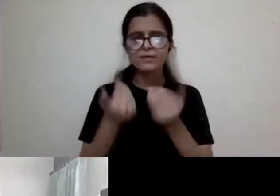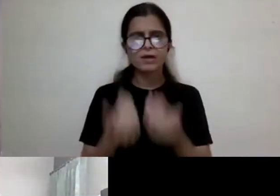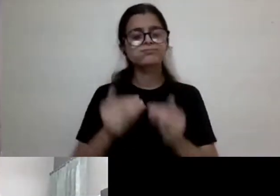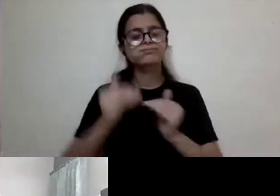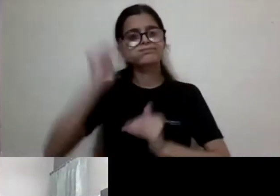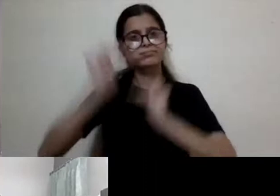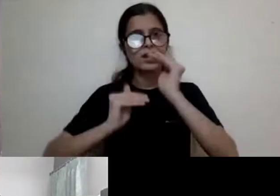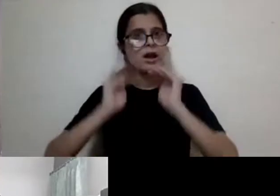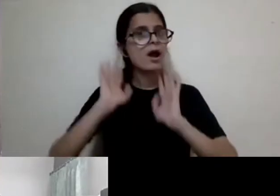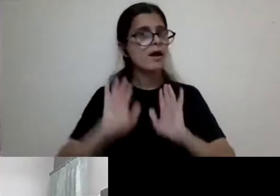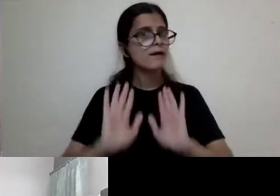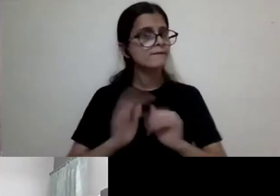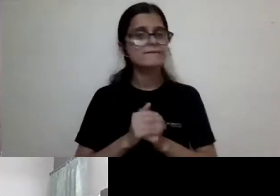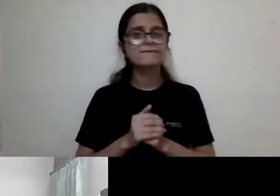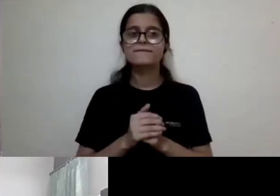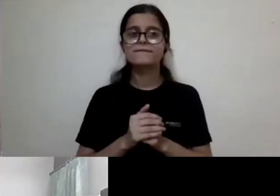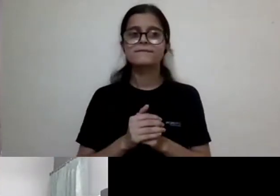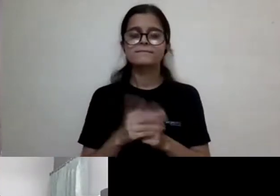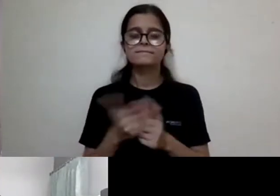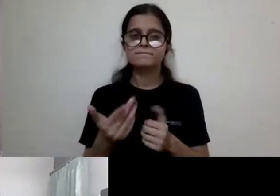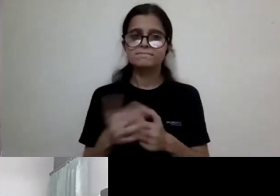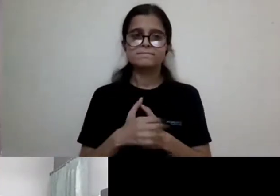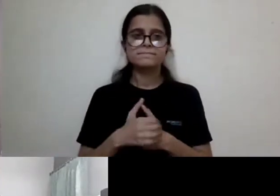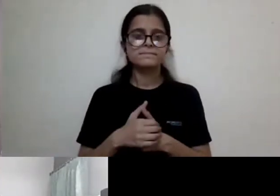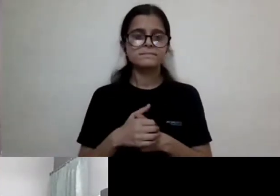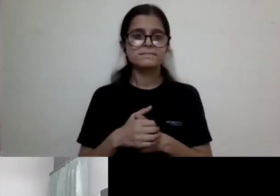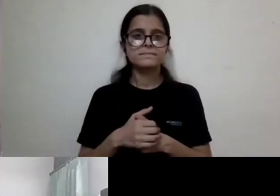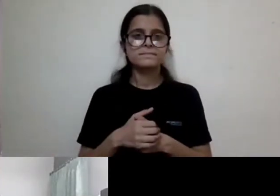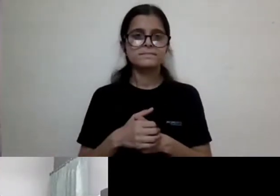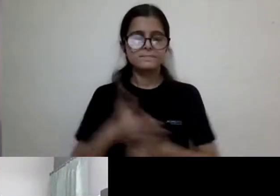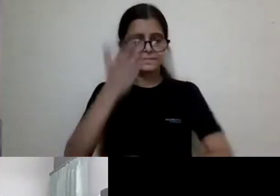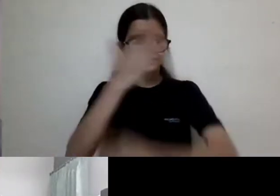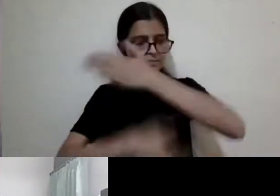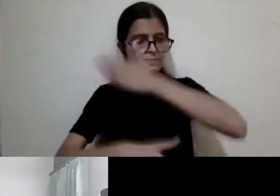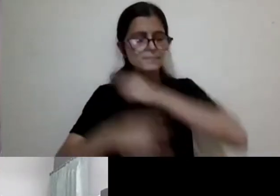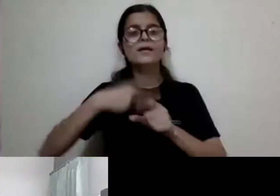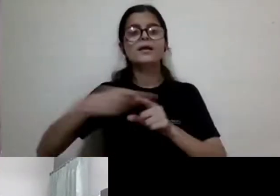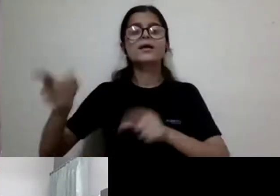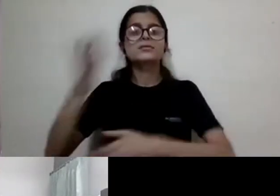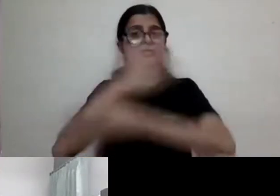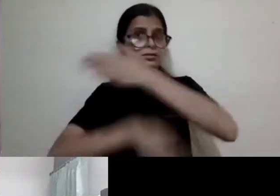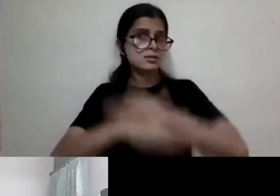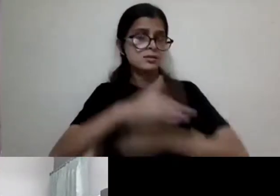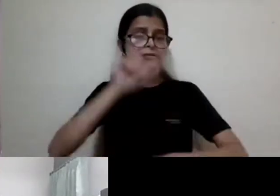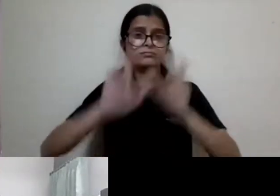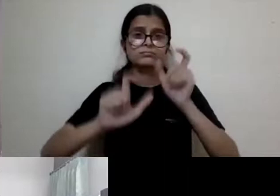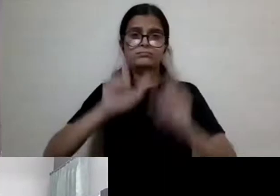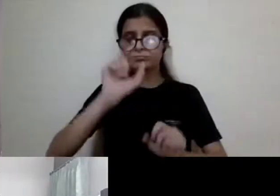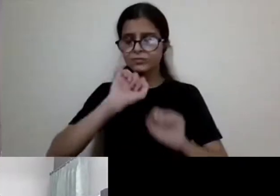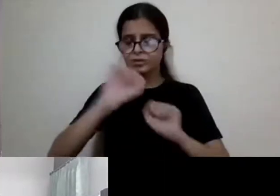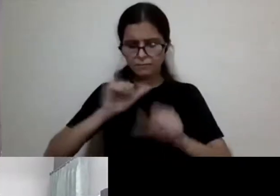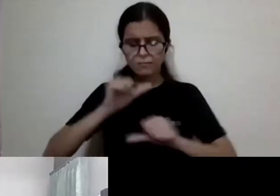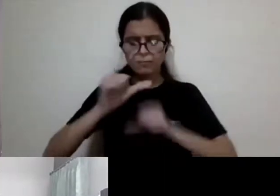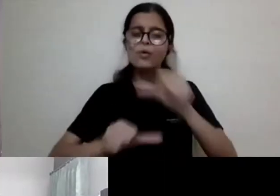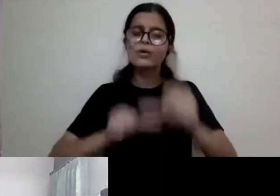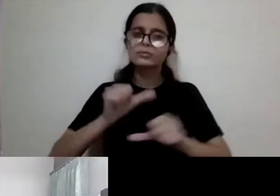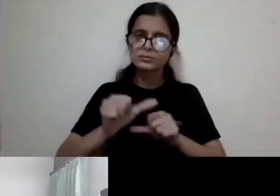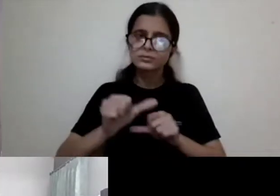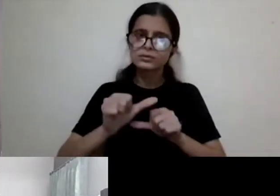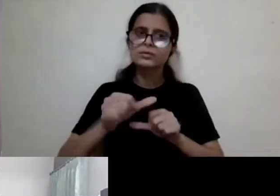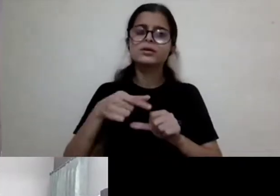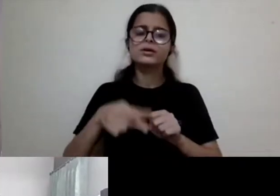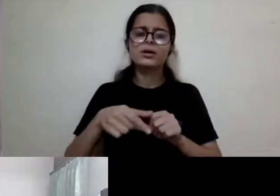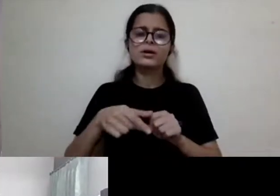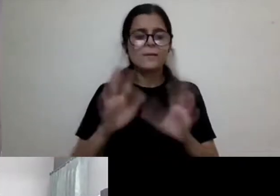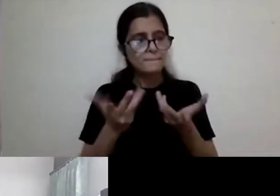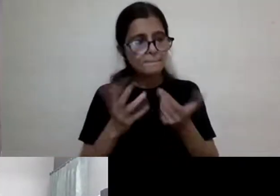uh, uh, uh, uh, disability in this process. However, you know, I don't know what